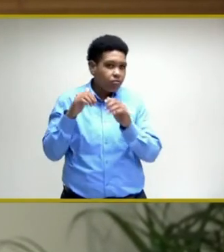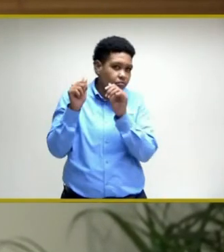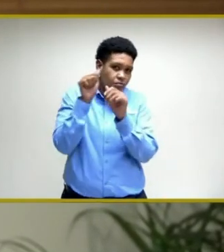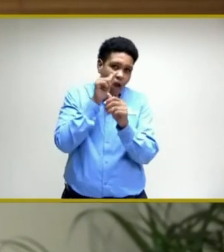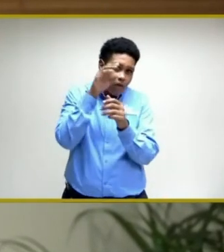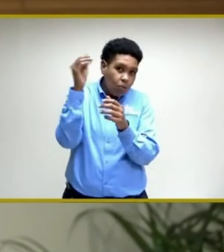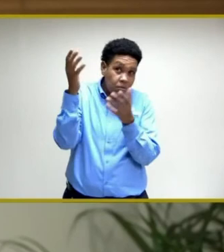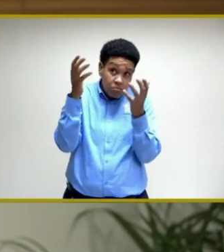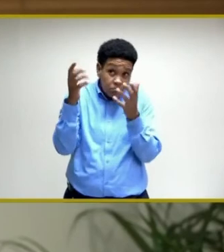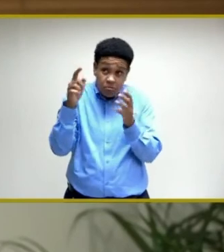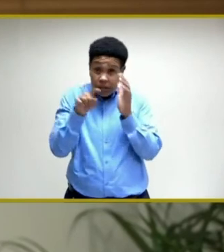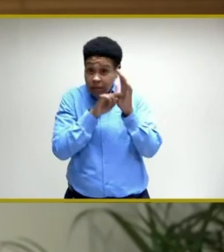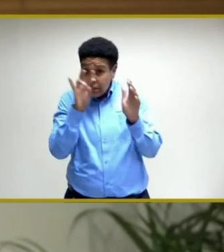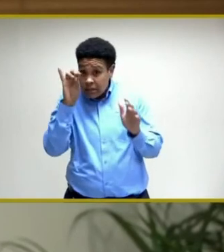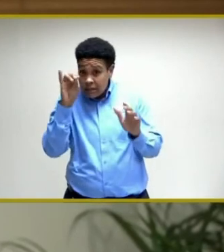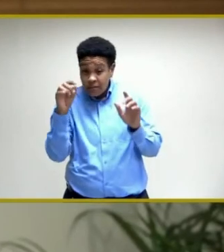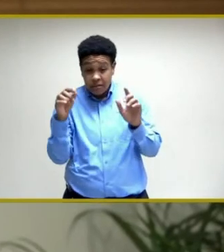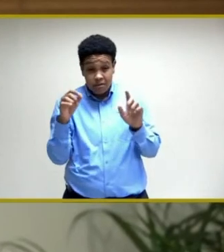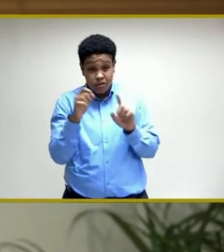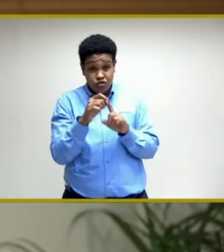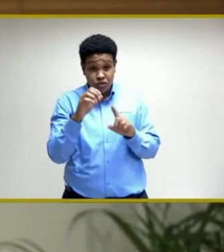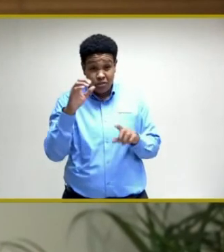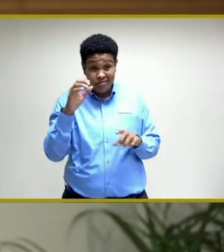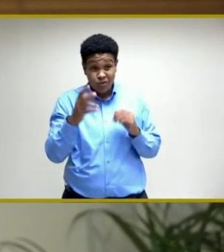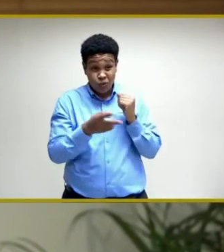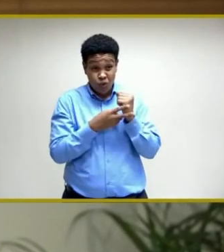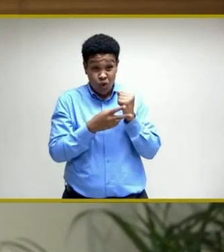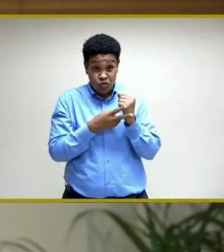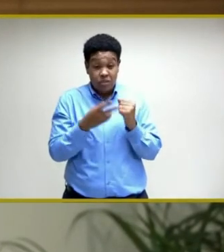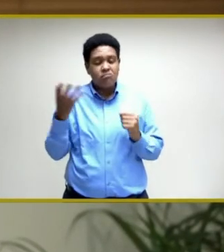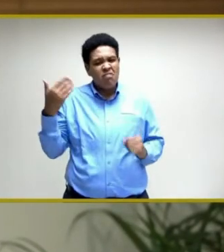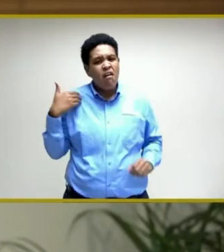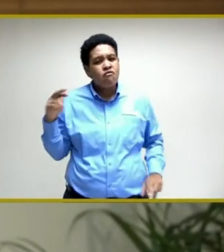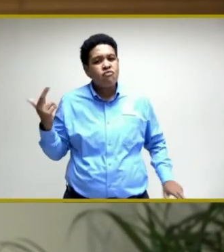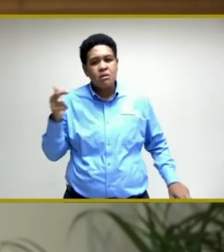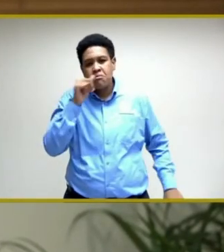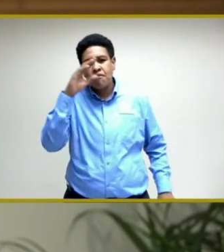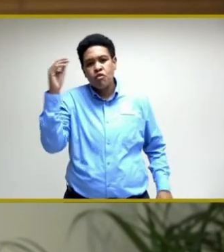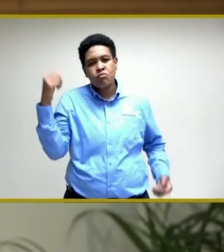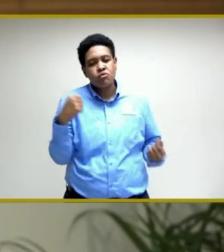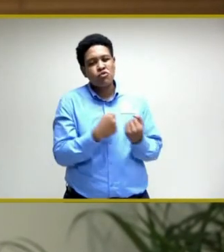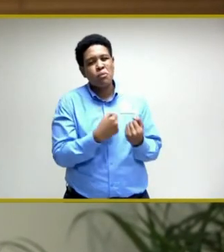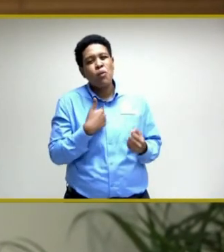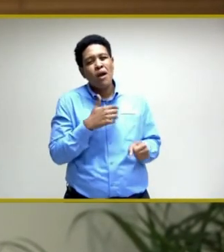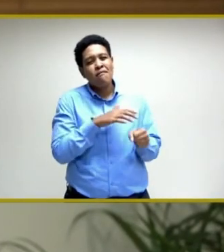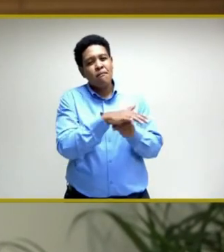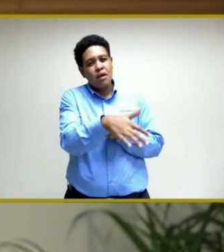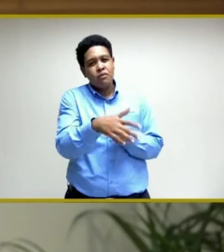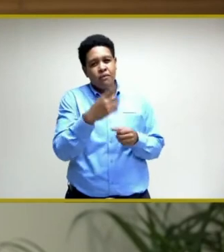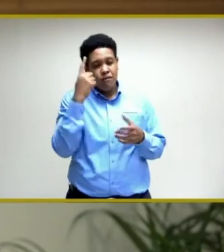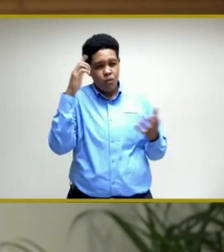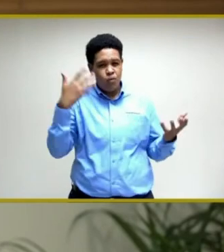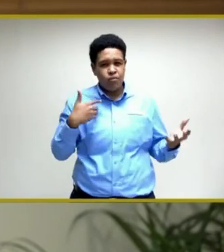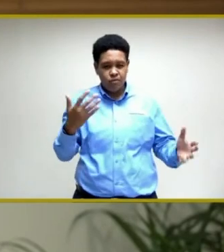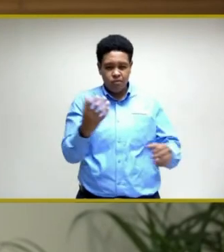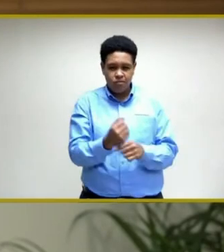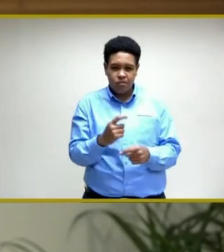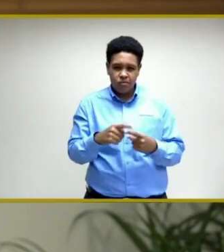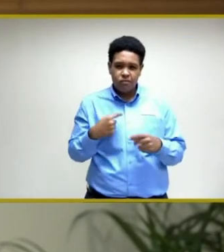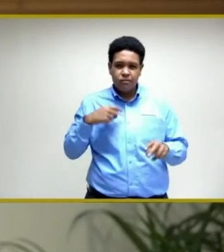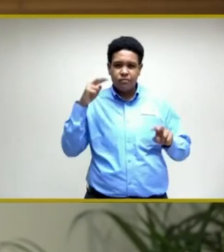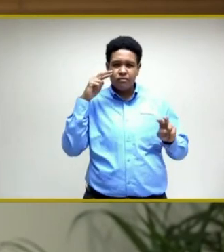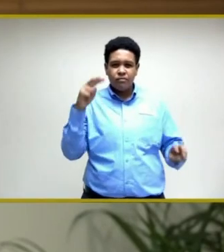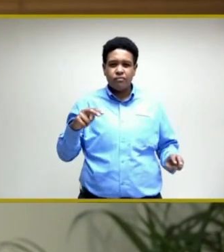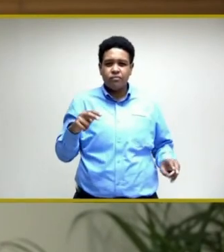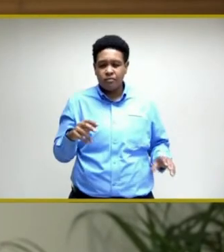do have adequate storage space for what we will be receiving and we have looked at